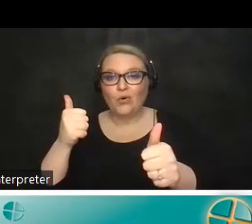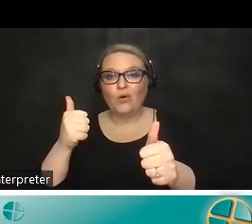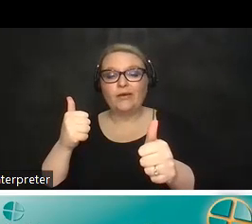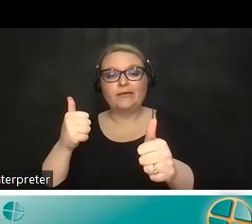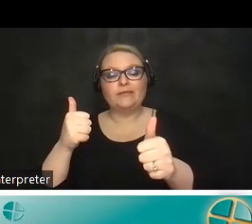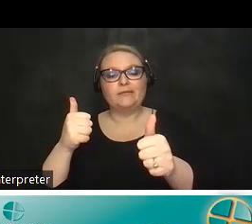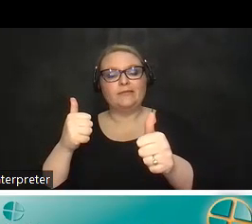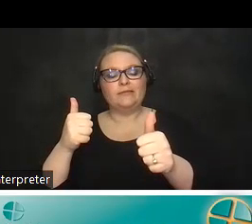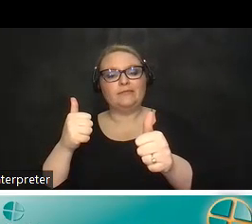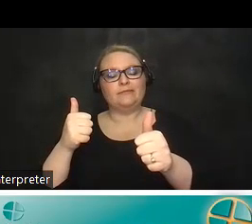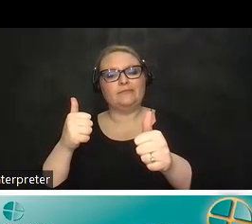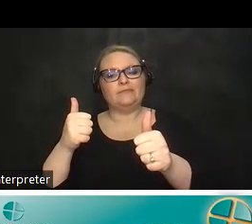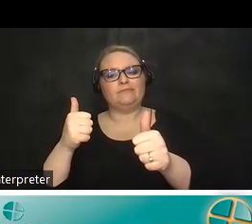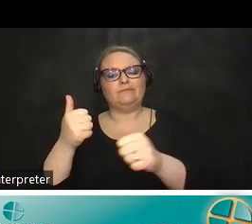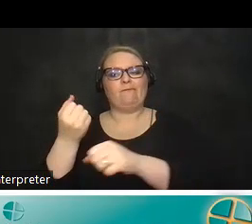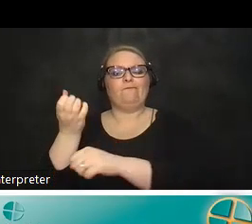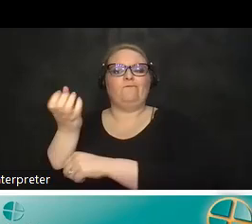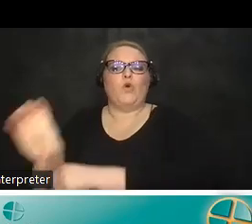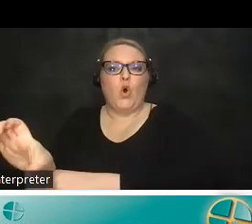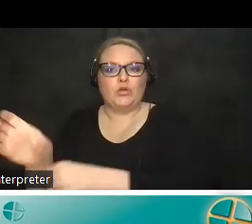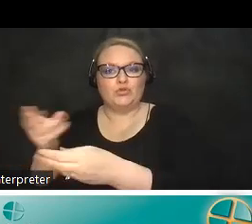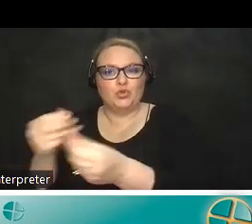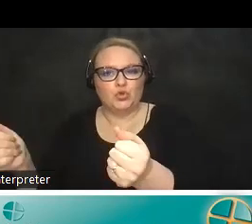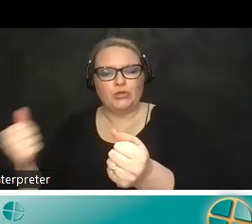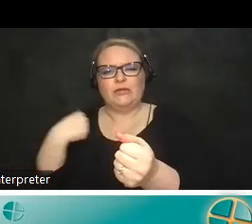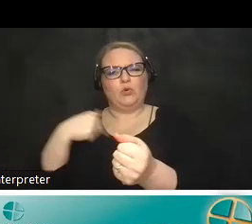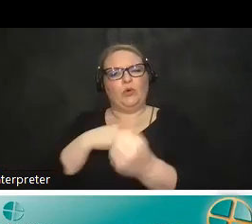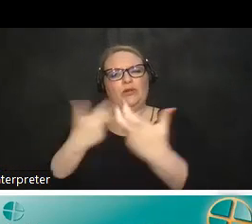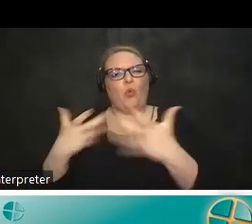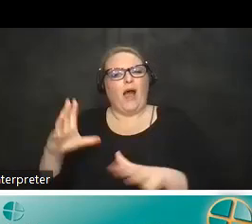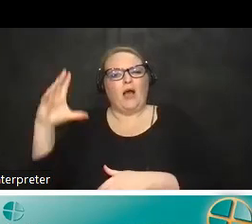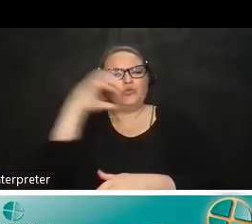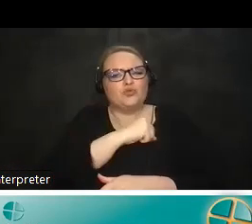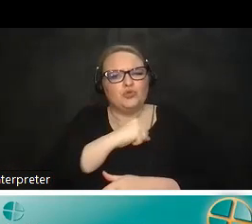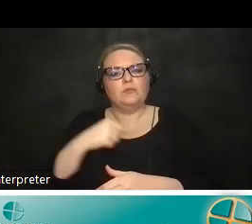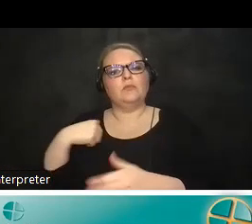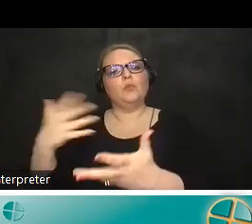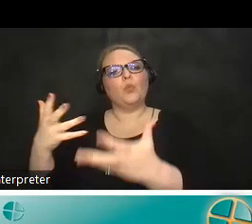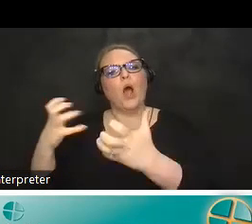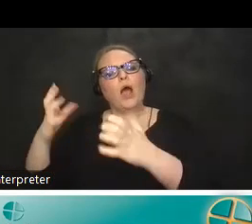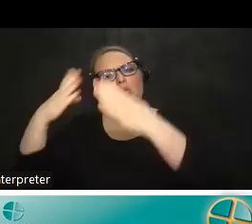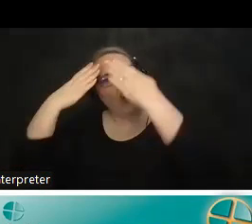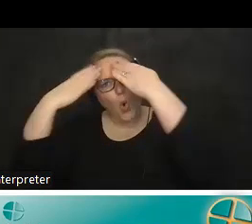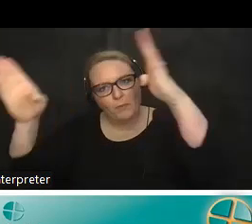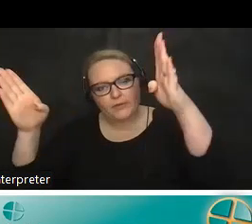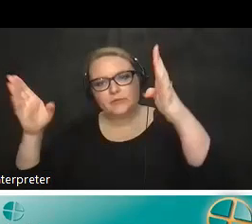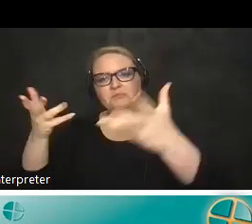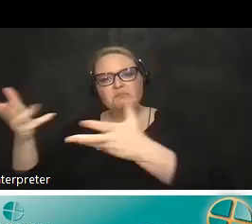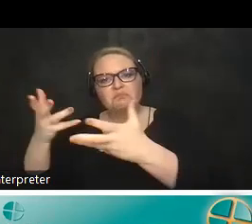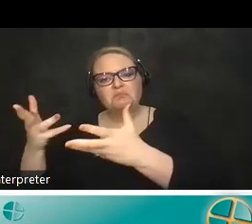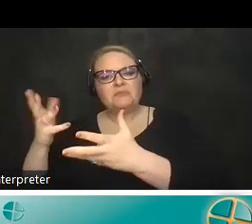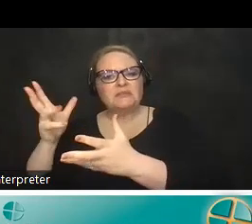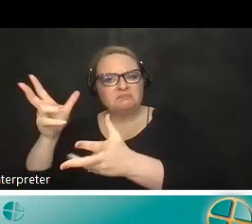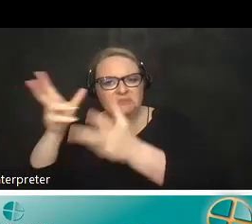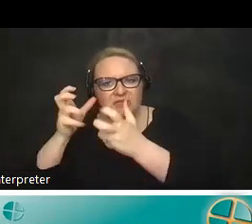impose our solutions we try to avoid assumptions and we really try to keep an open mind and listen to everything that the person has to